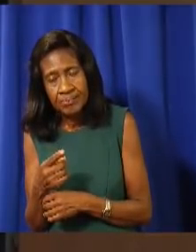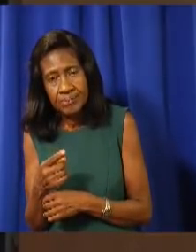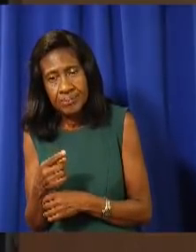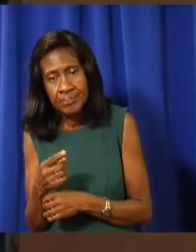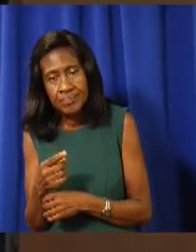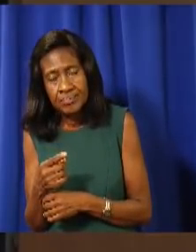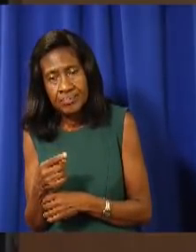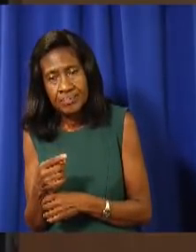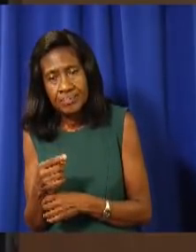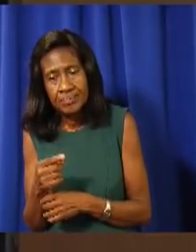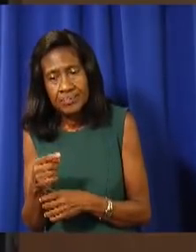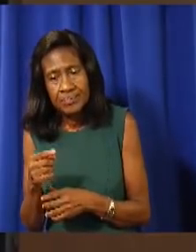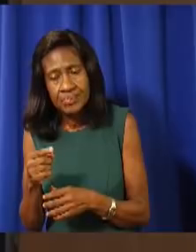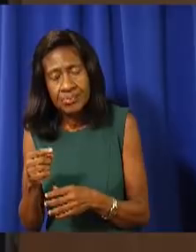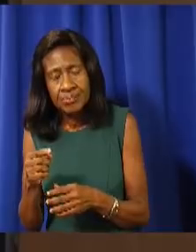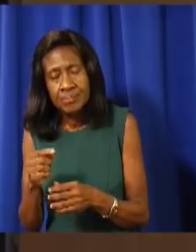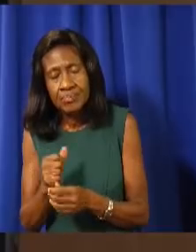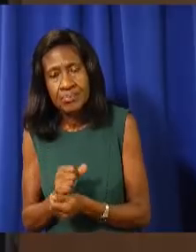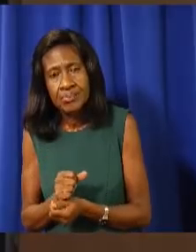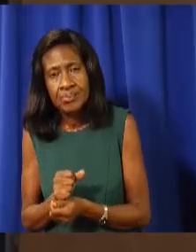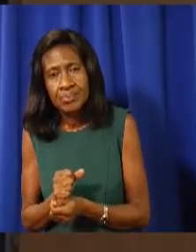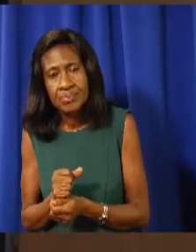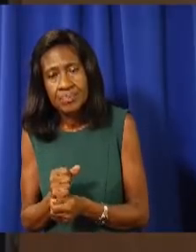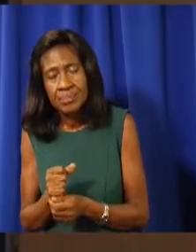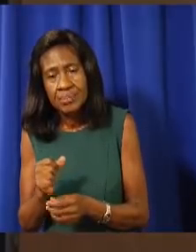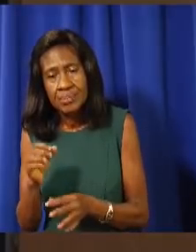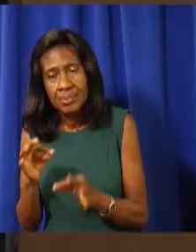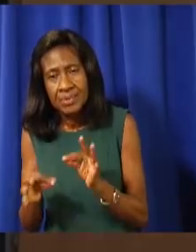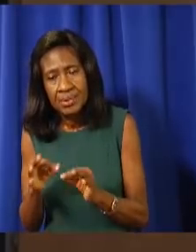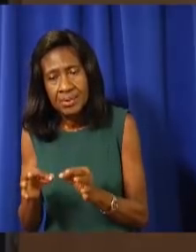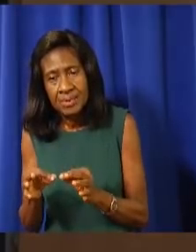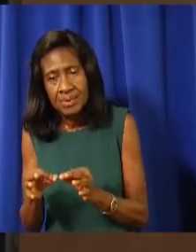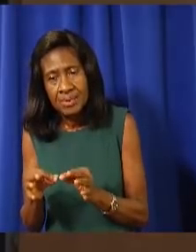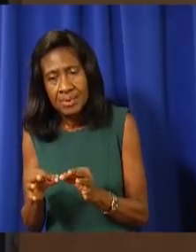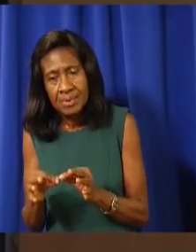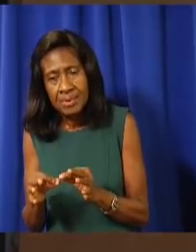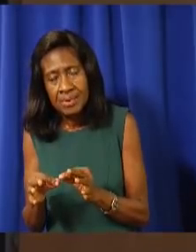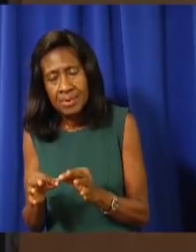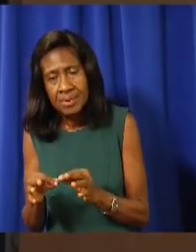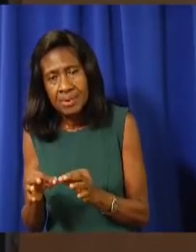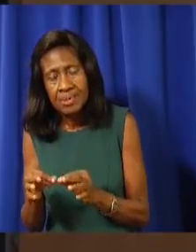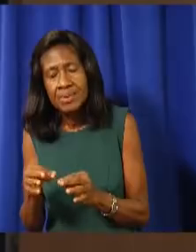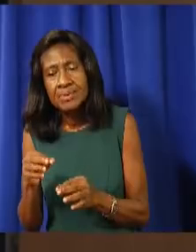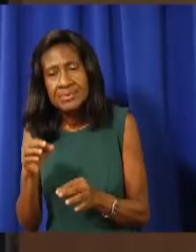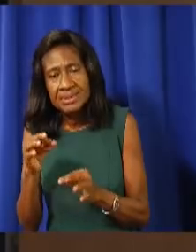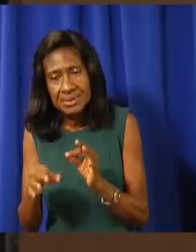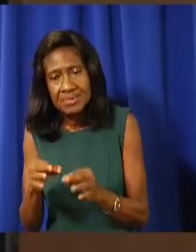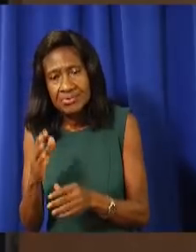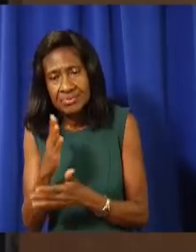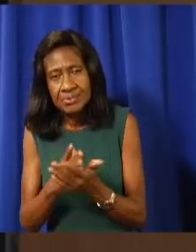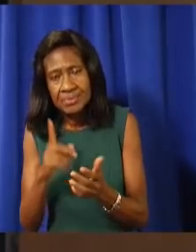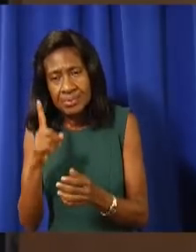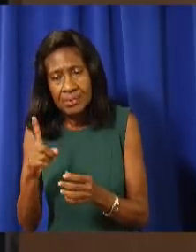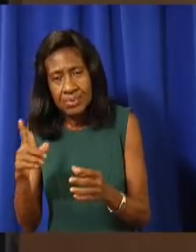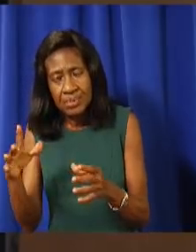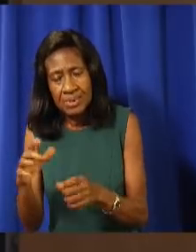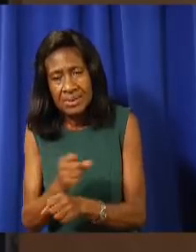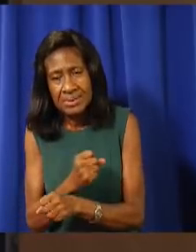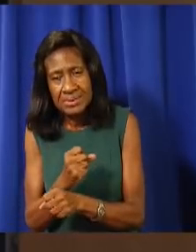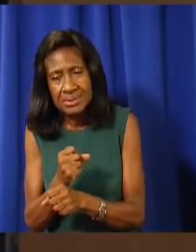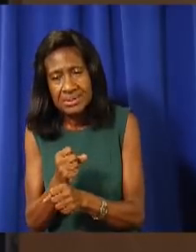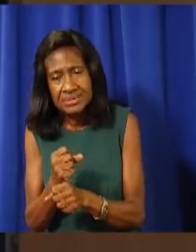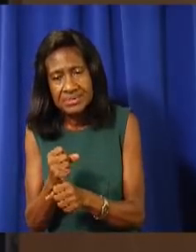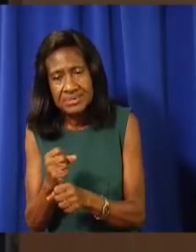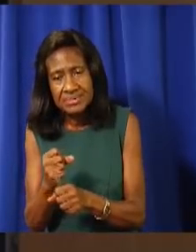person who gets infected with COVID-19, only a very small percentage actually get severe disease, 1 to 2% of that.